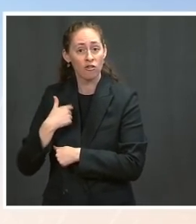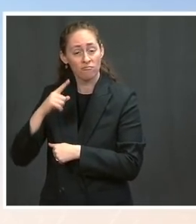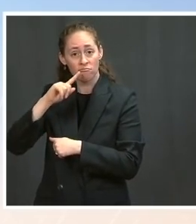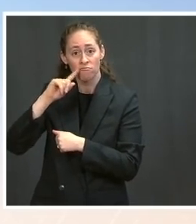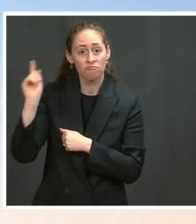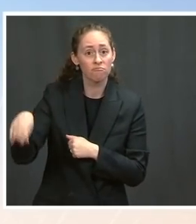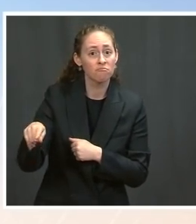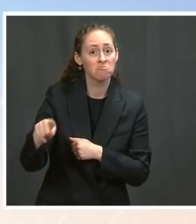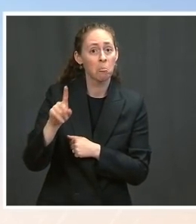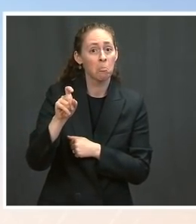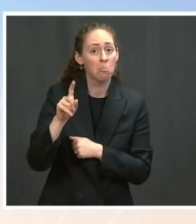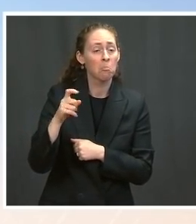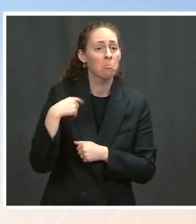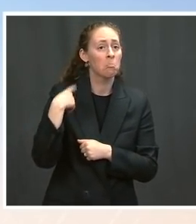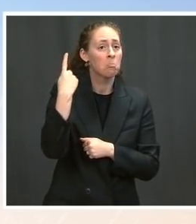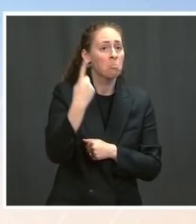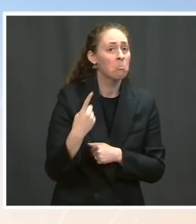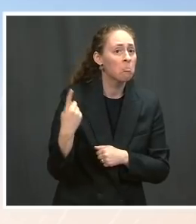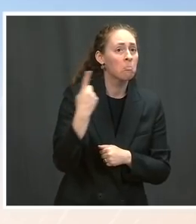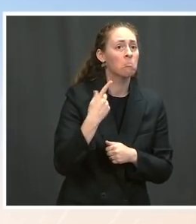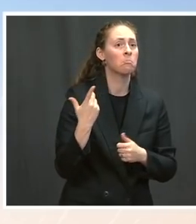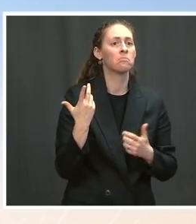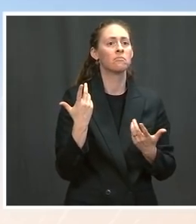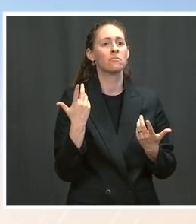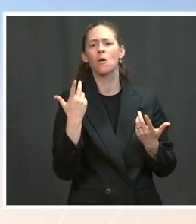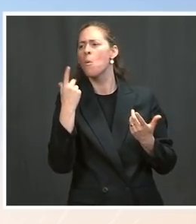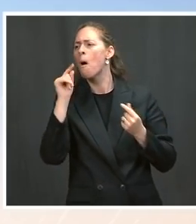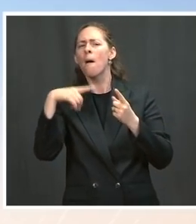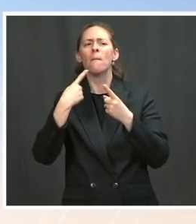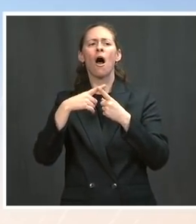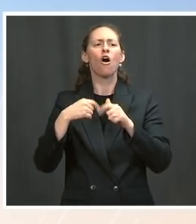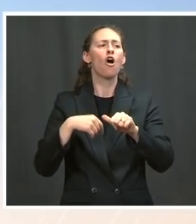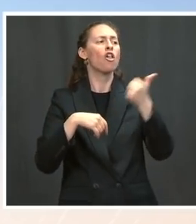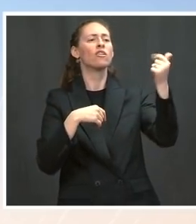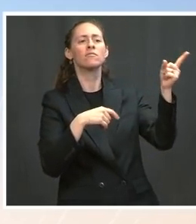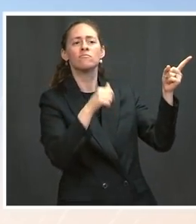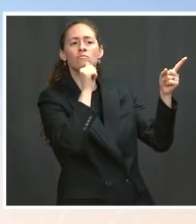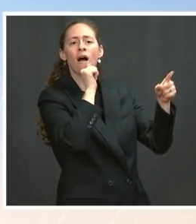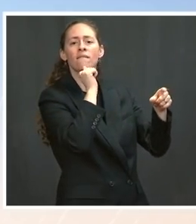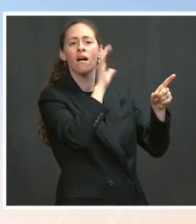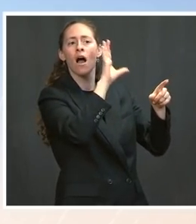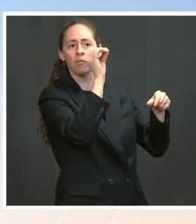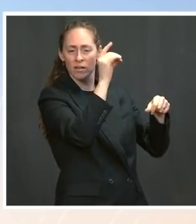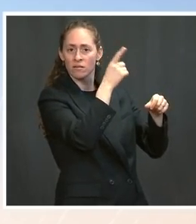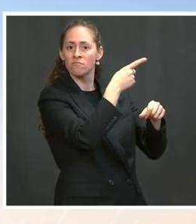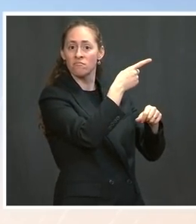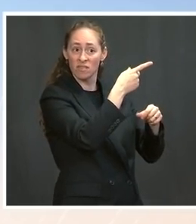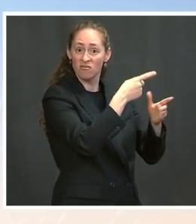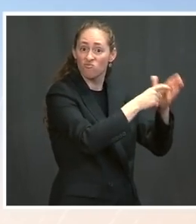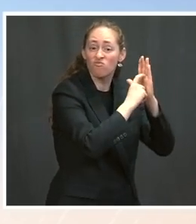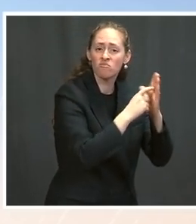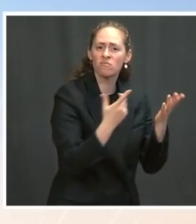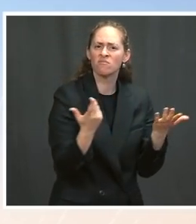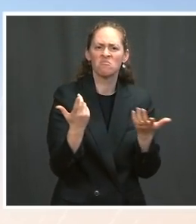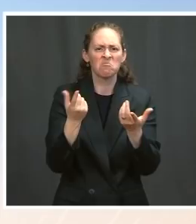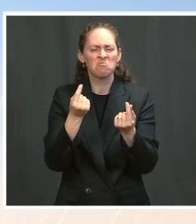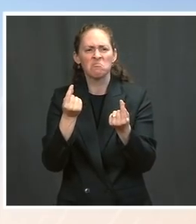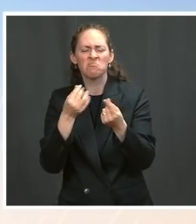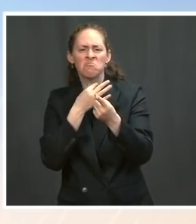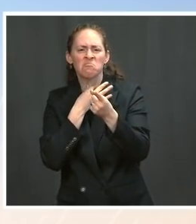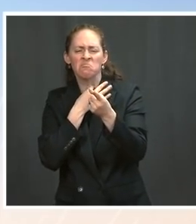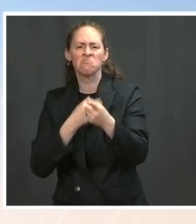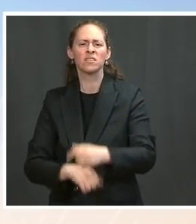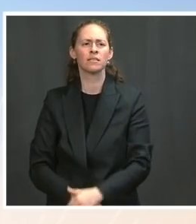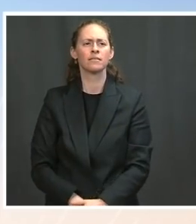sector employers who want to have those kinds of requirements for return to work? Ms. Well, I wouldn't anticipate that we would be